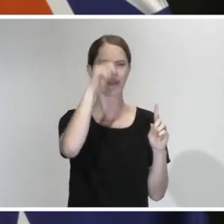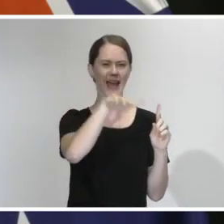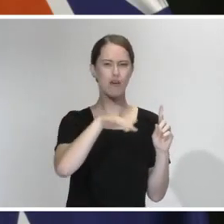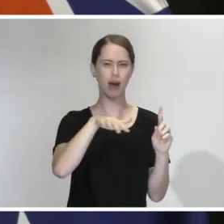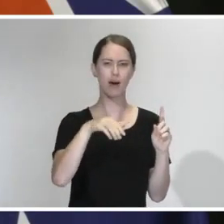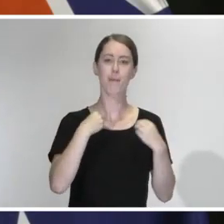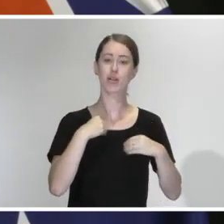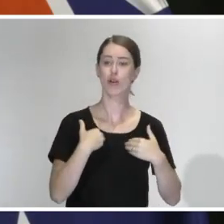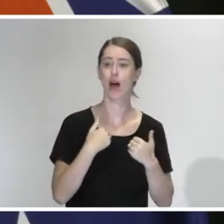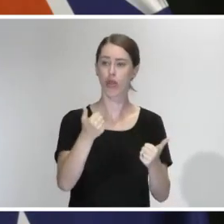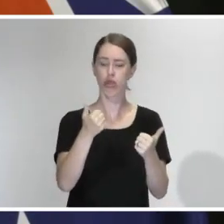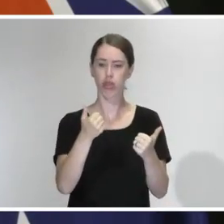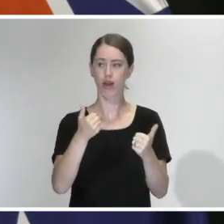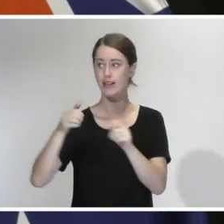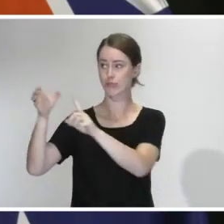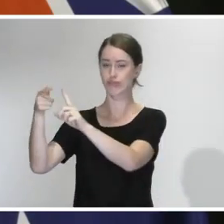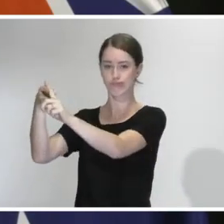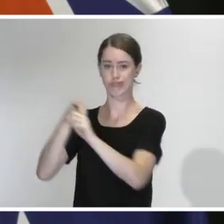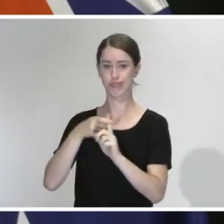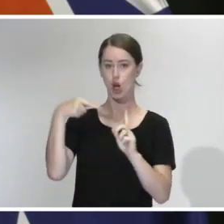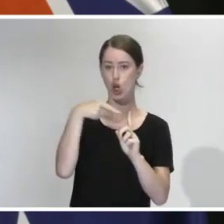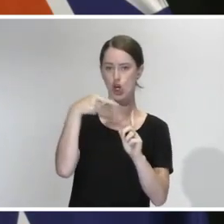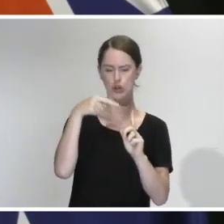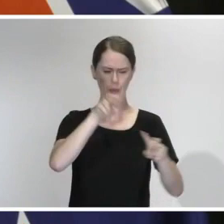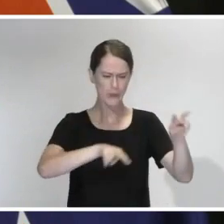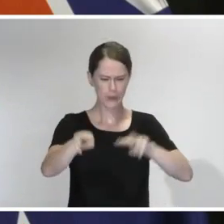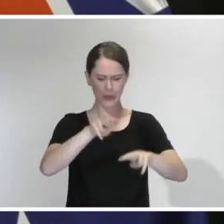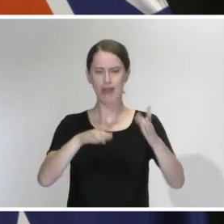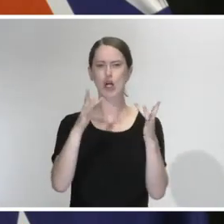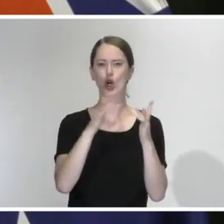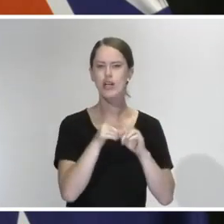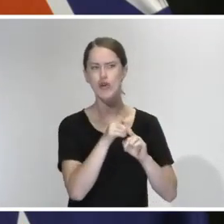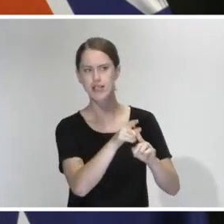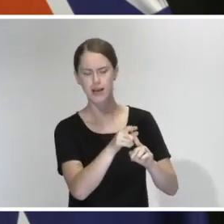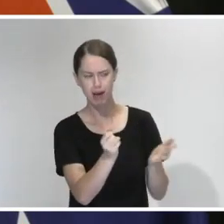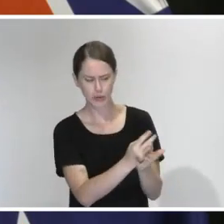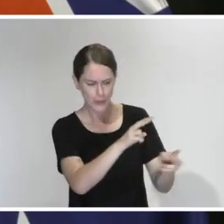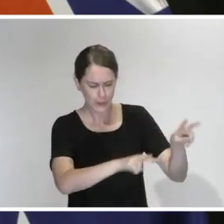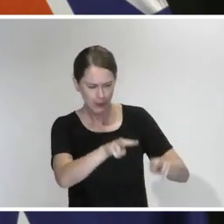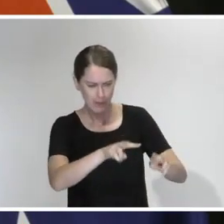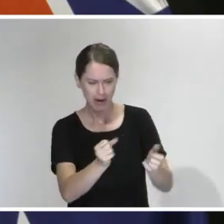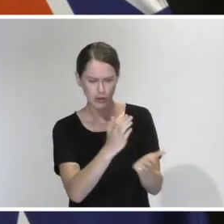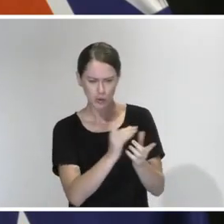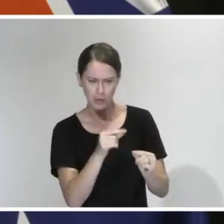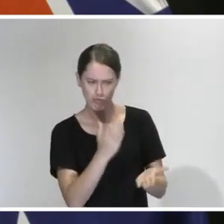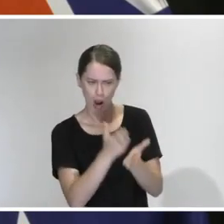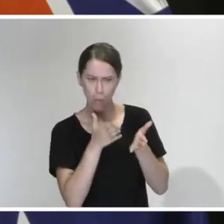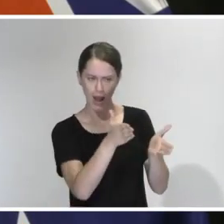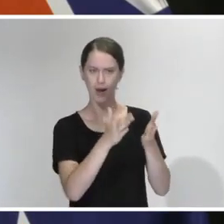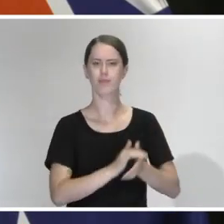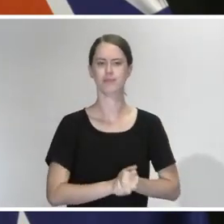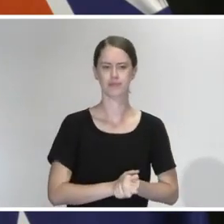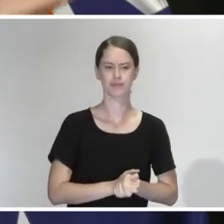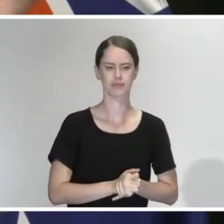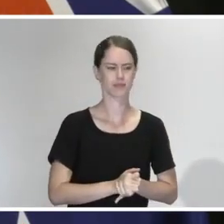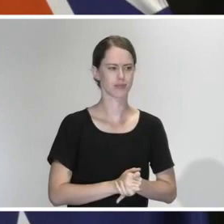The Ministry of Health is proactively bringing her in to undertake an audit of our contact tracing and give us that extra assurance that we're doing everything that we can